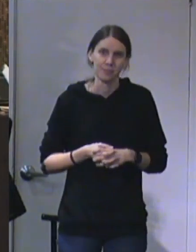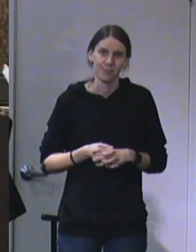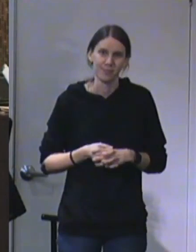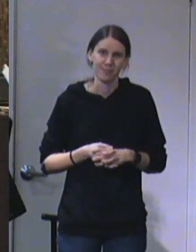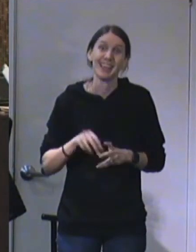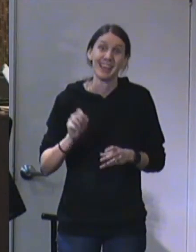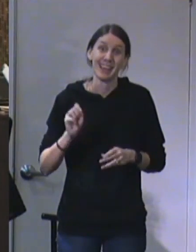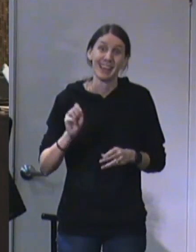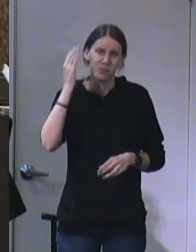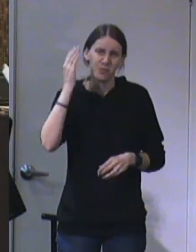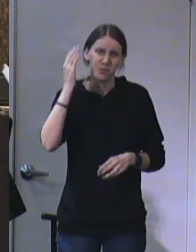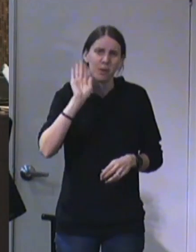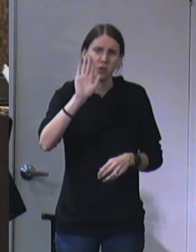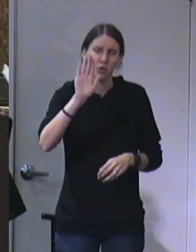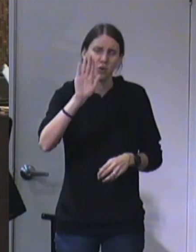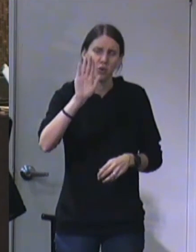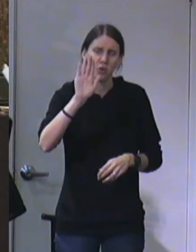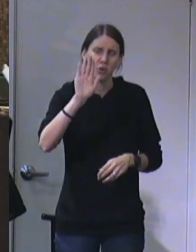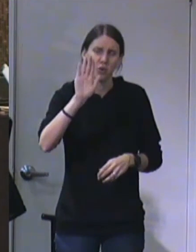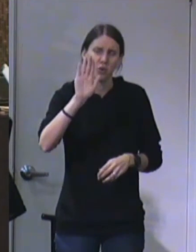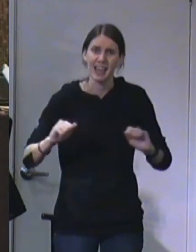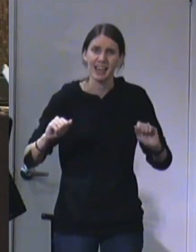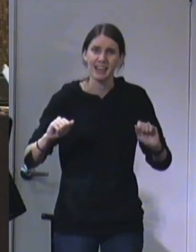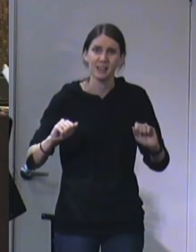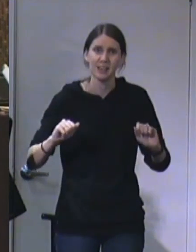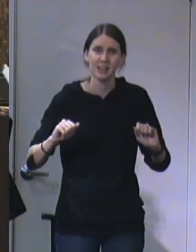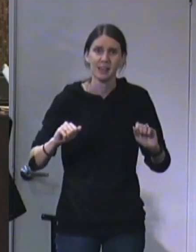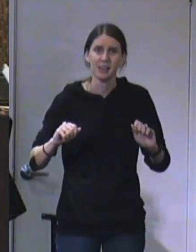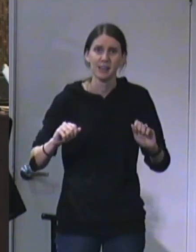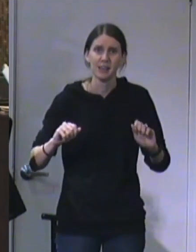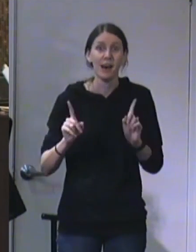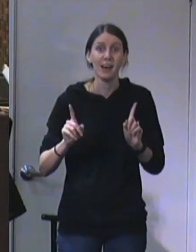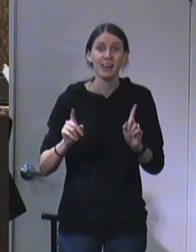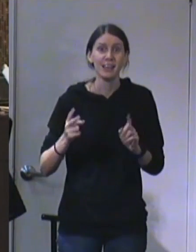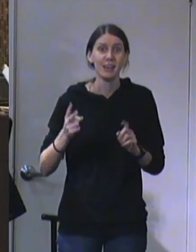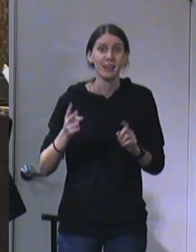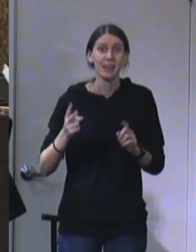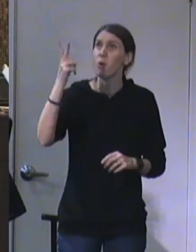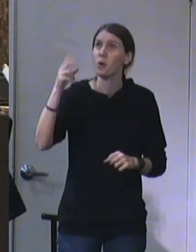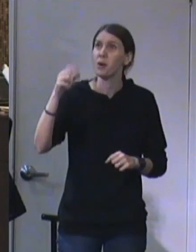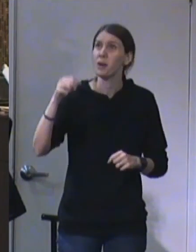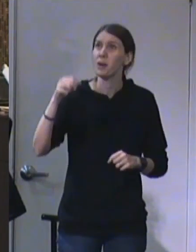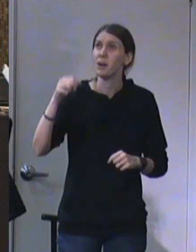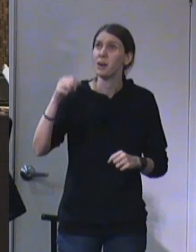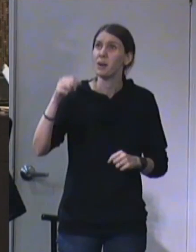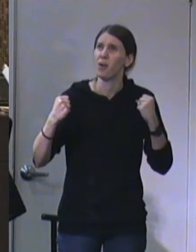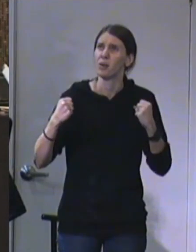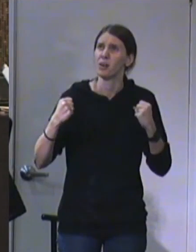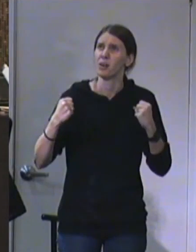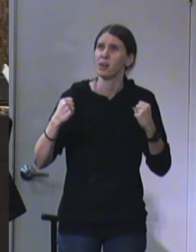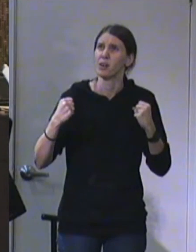Even knowing you're saved, looking into the face of all that power and perfection, you're still going to feel dirty.